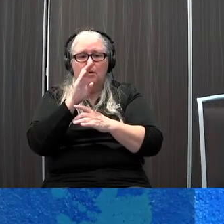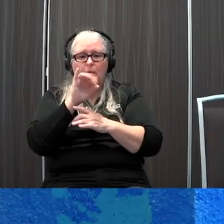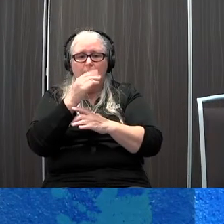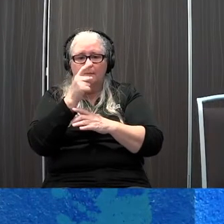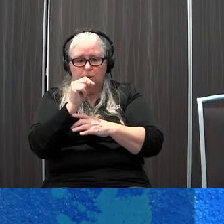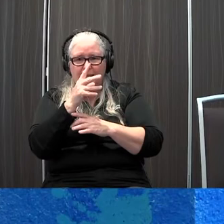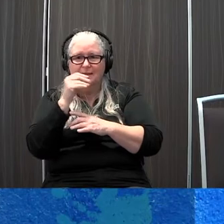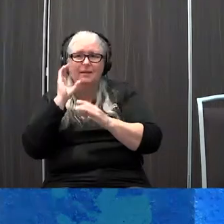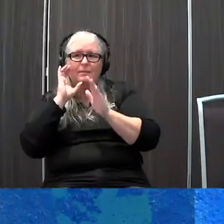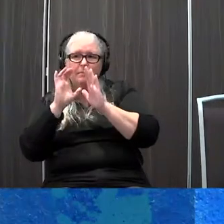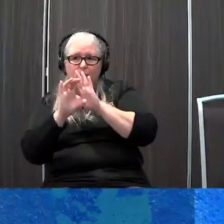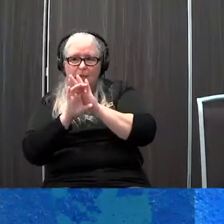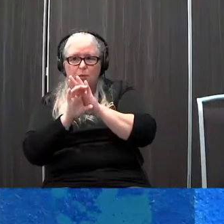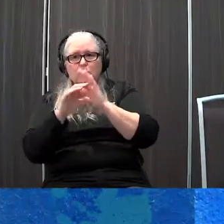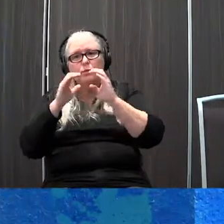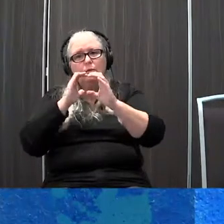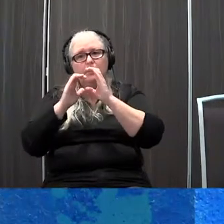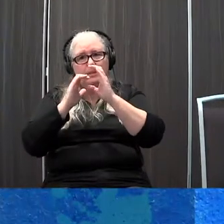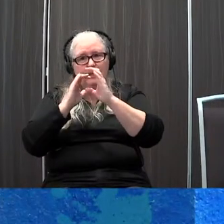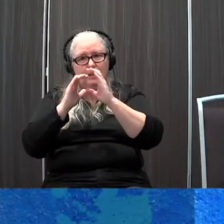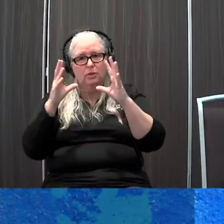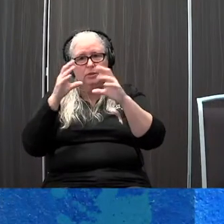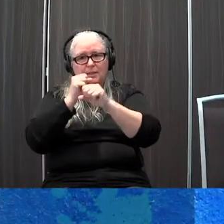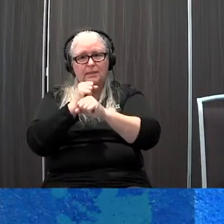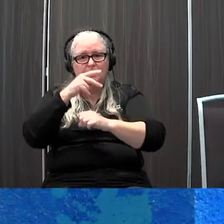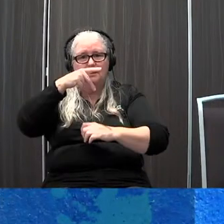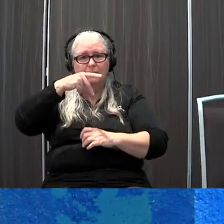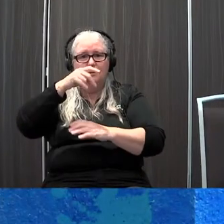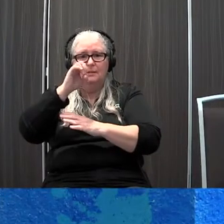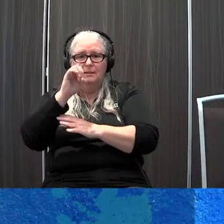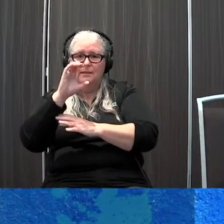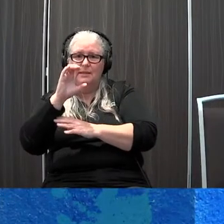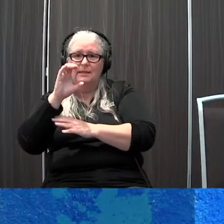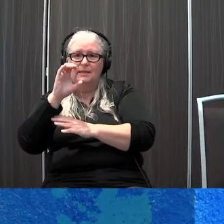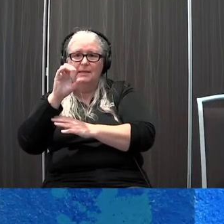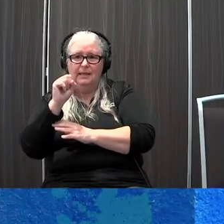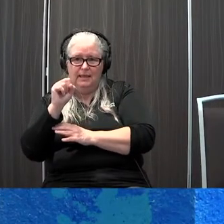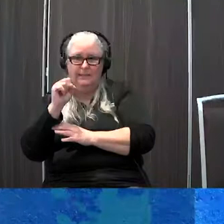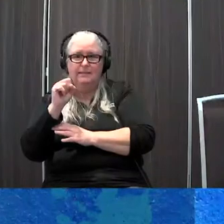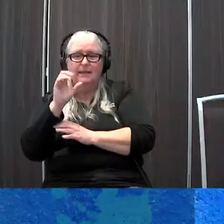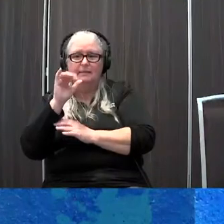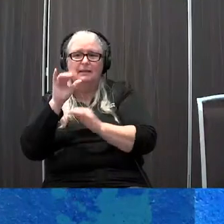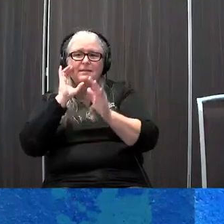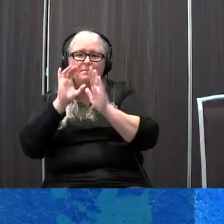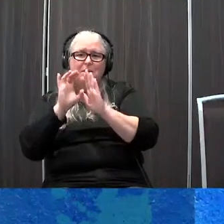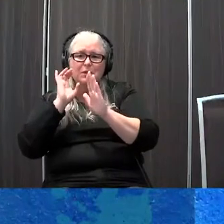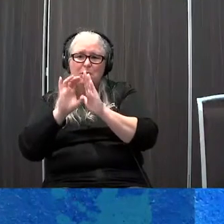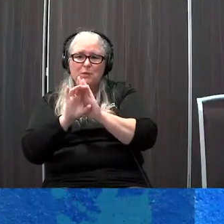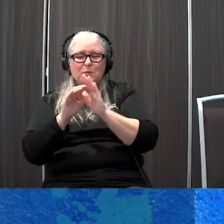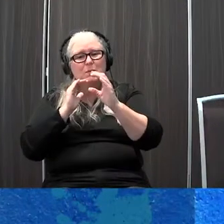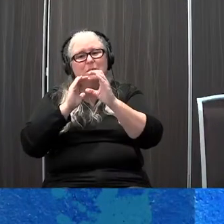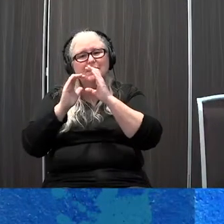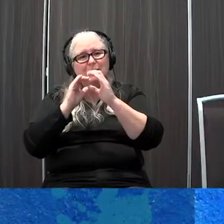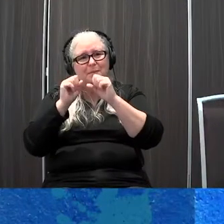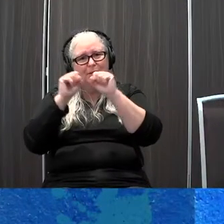the picture exchange communication system or PECS is a communication system with phases in which the